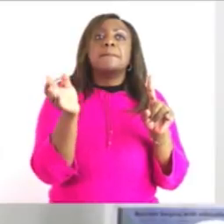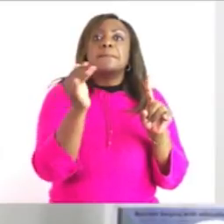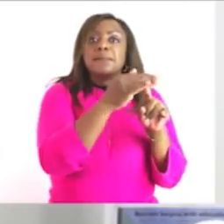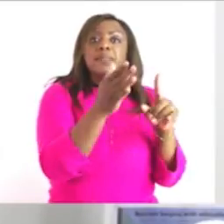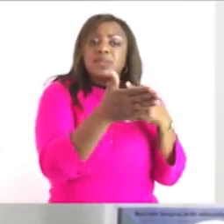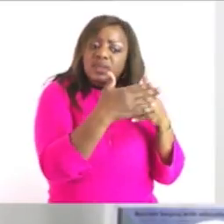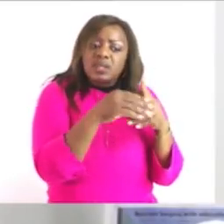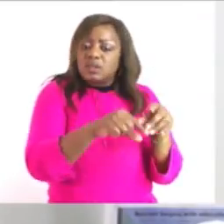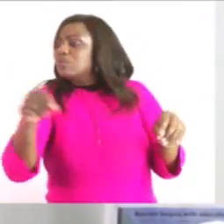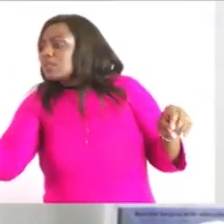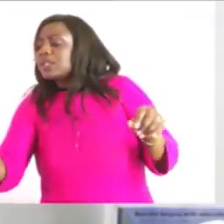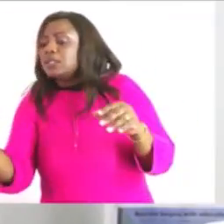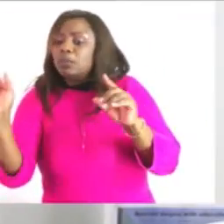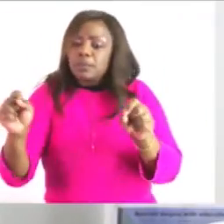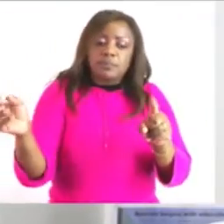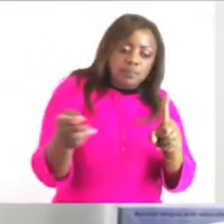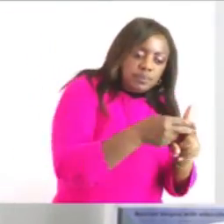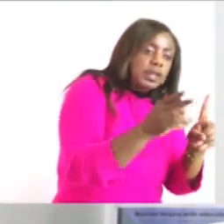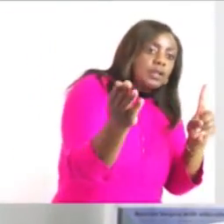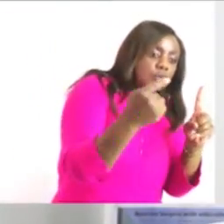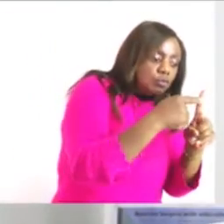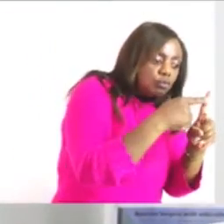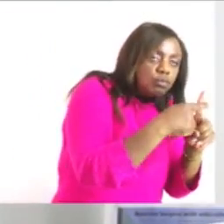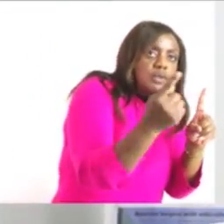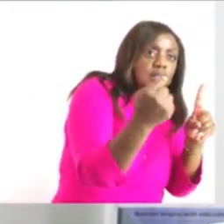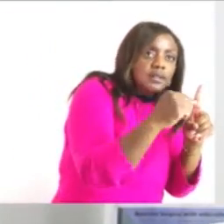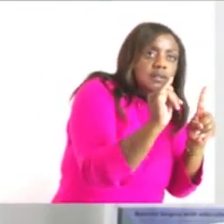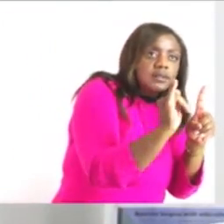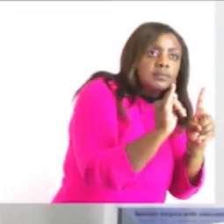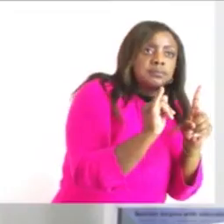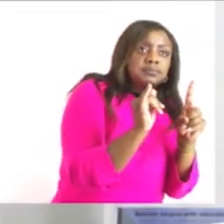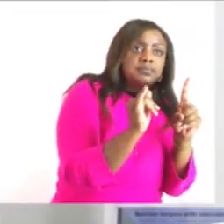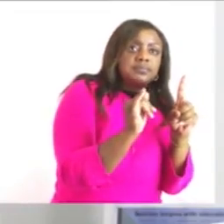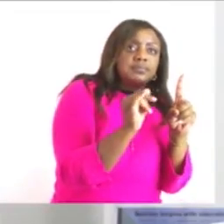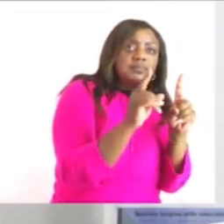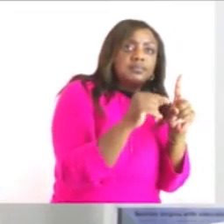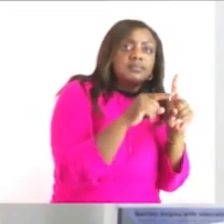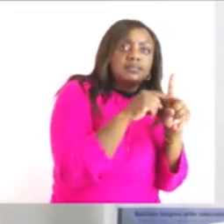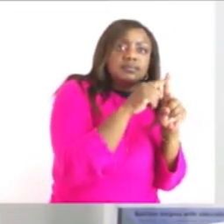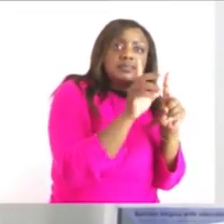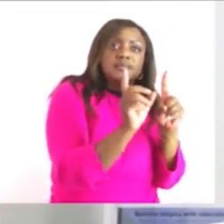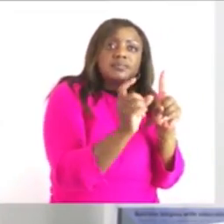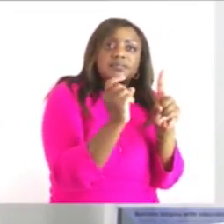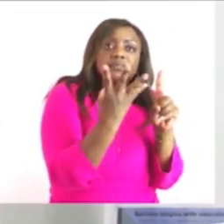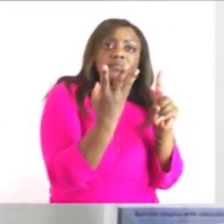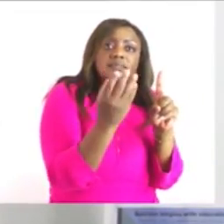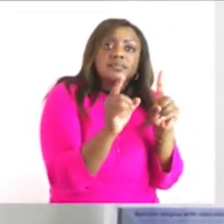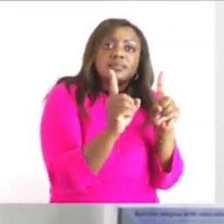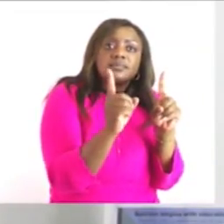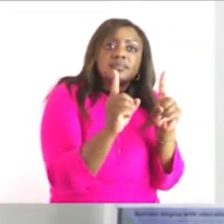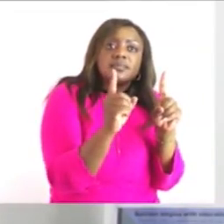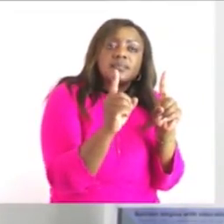you can just come close we are told um so